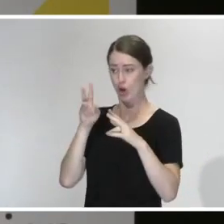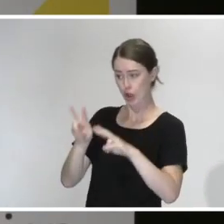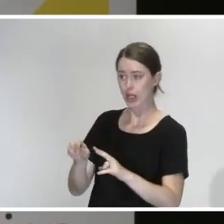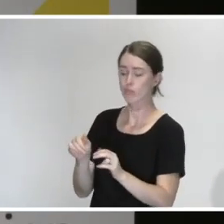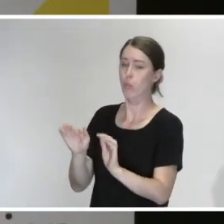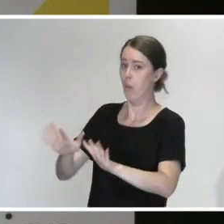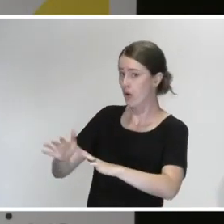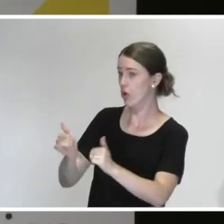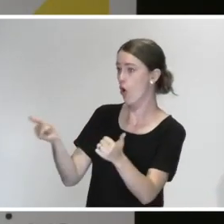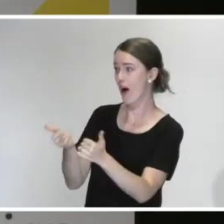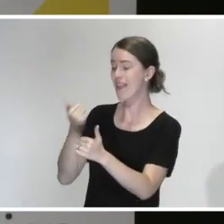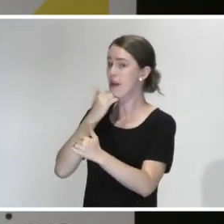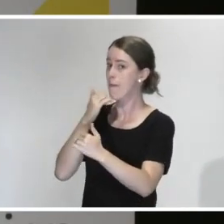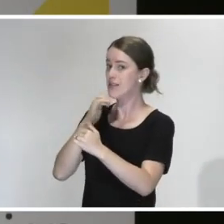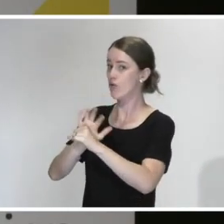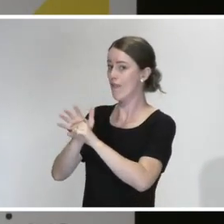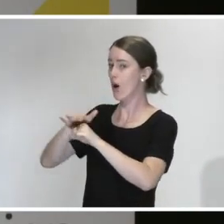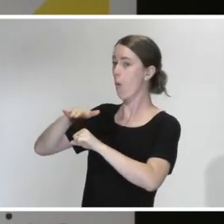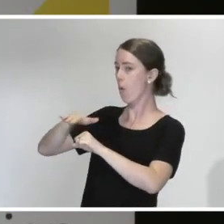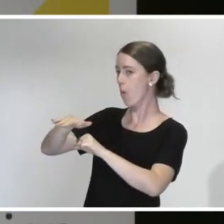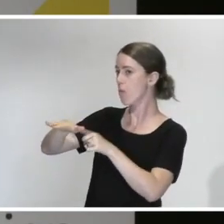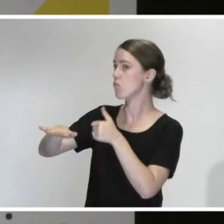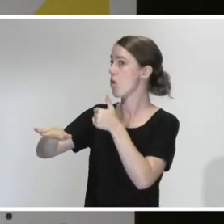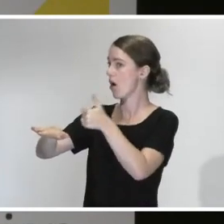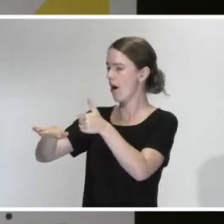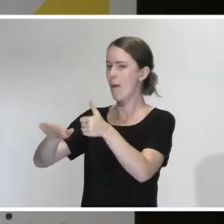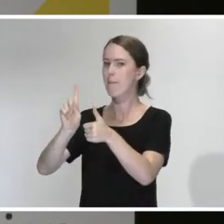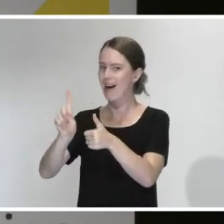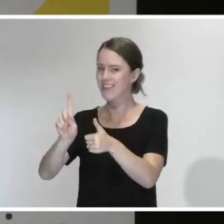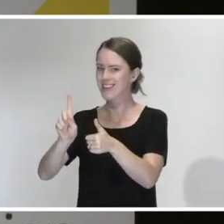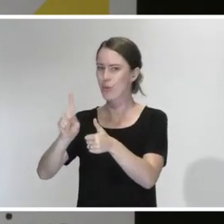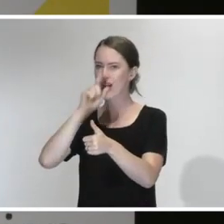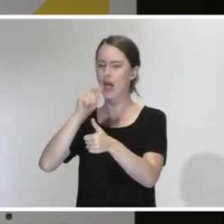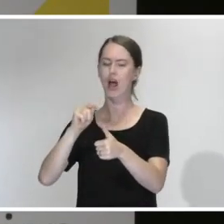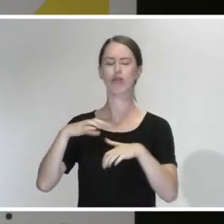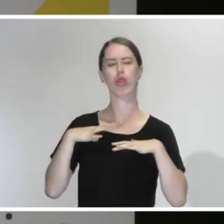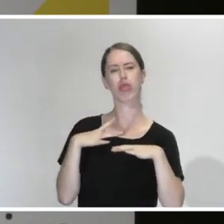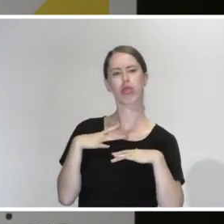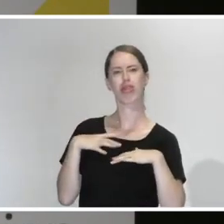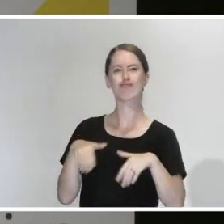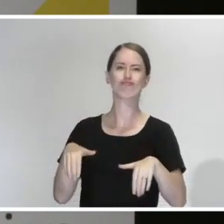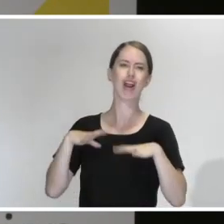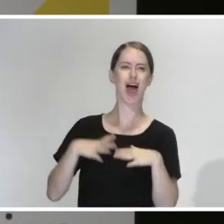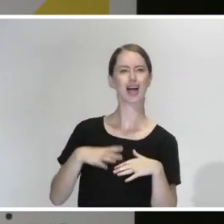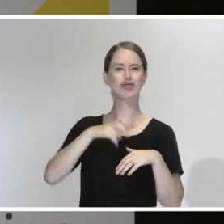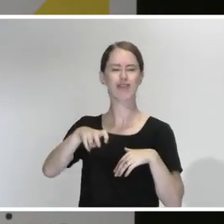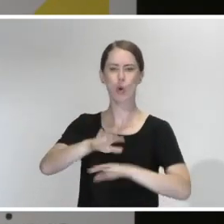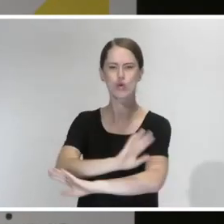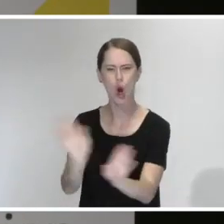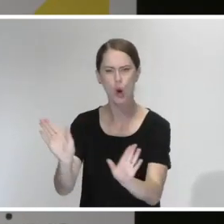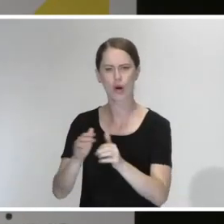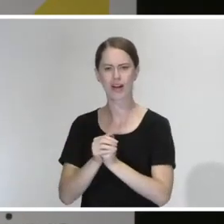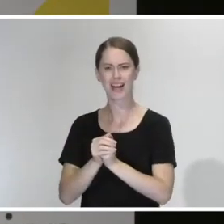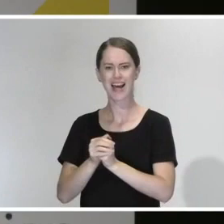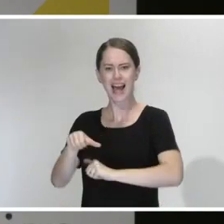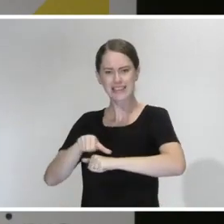cautiously optimistic, then everyone needs to keep their foot on the pedal. And that includes over Easter. Have a staycation.